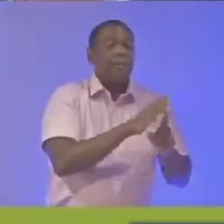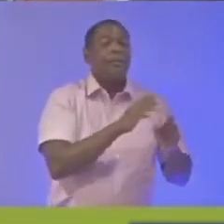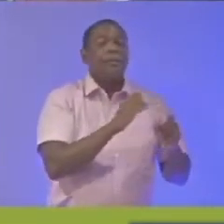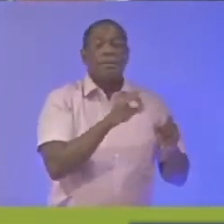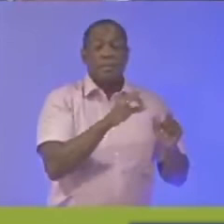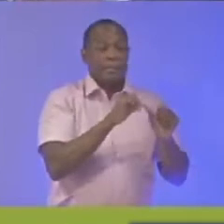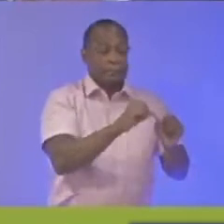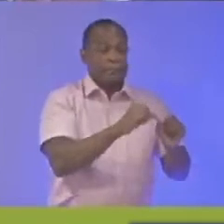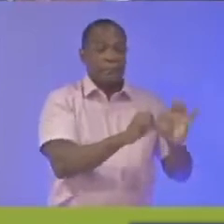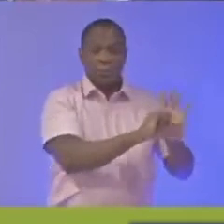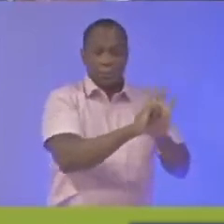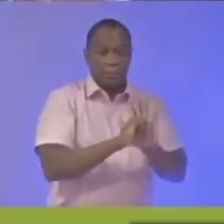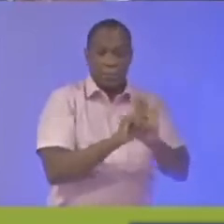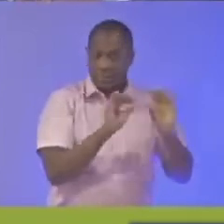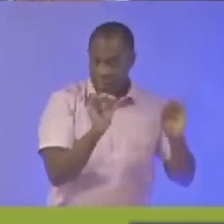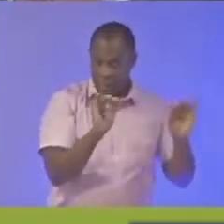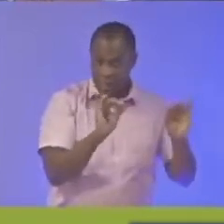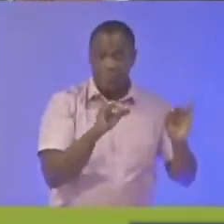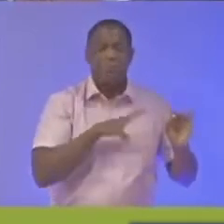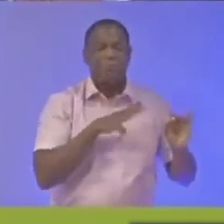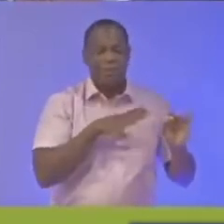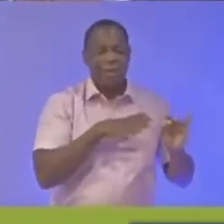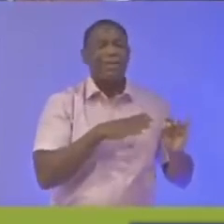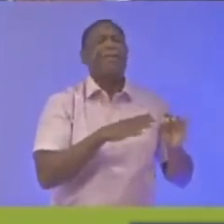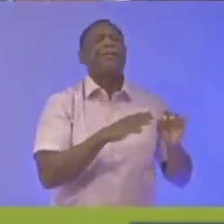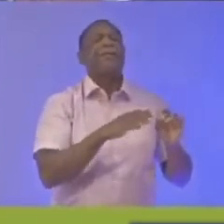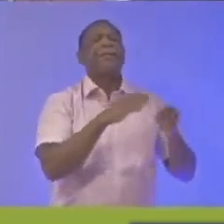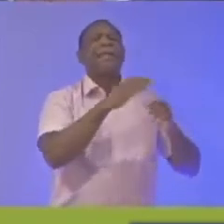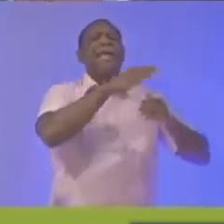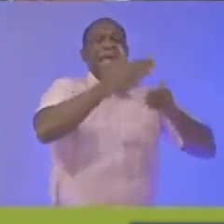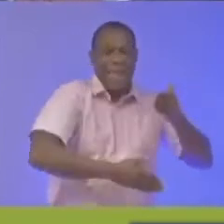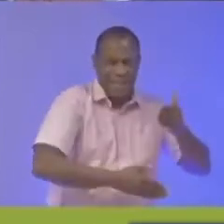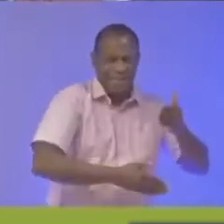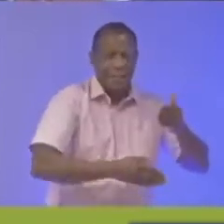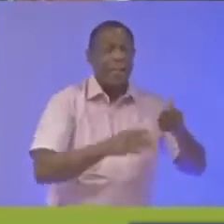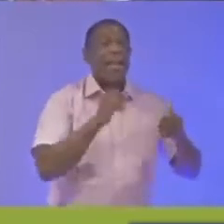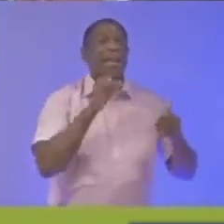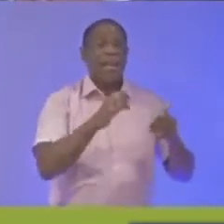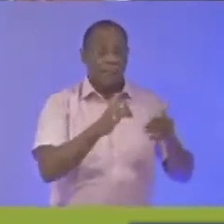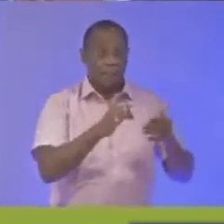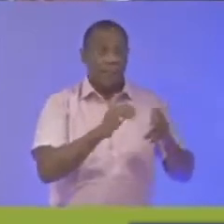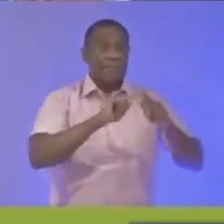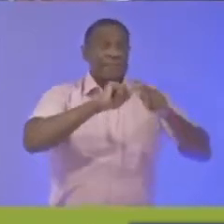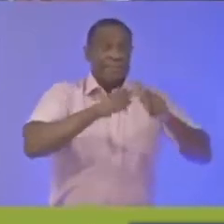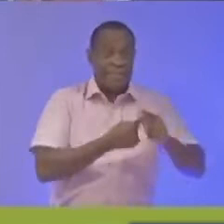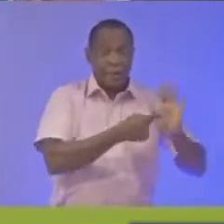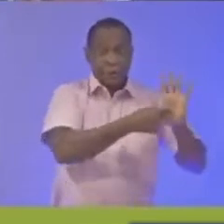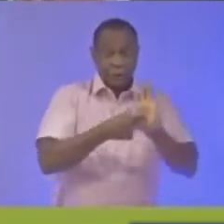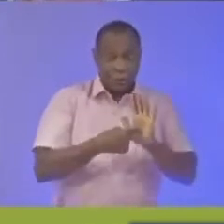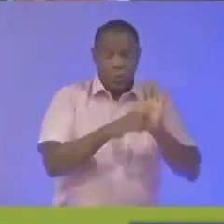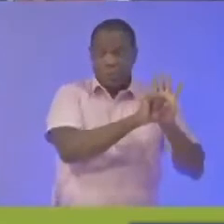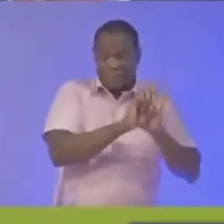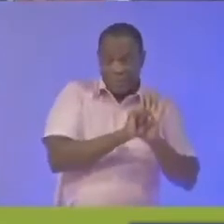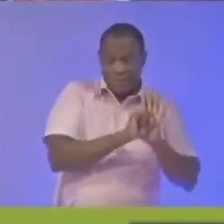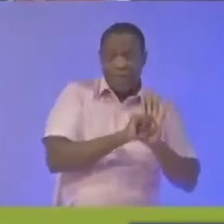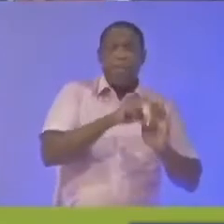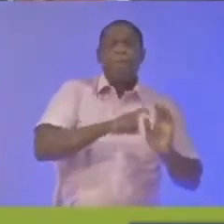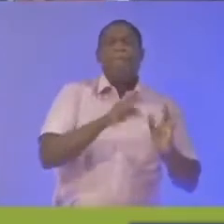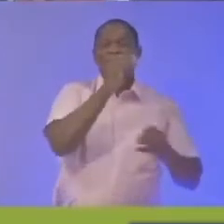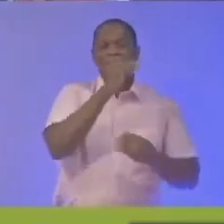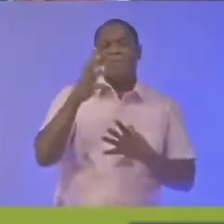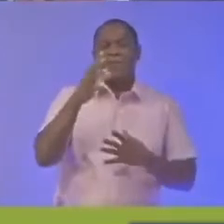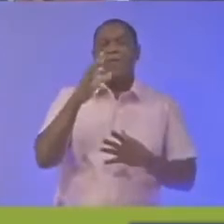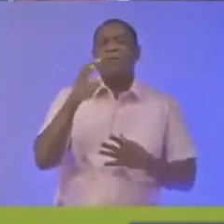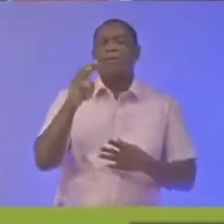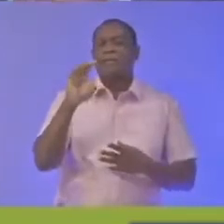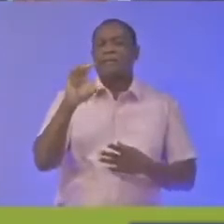if symptoms do develop please notify your cmoh immediately and arrangements will be made for COVID-19 testing